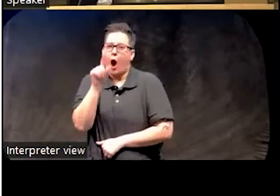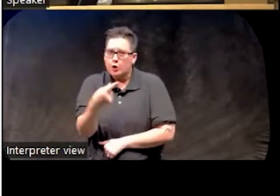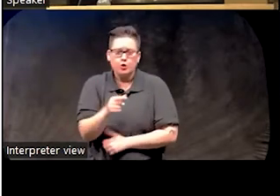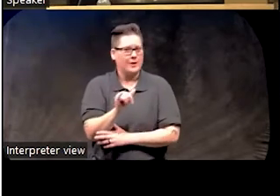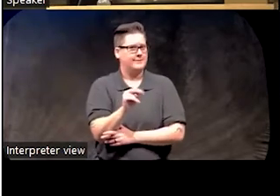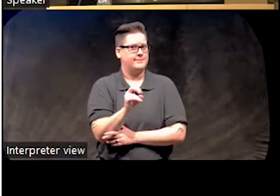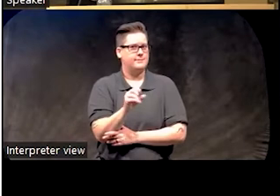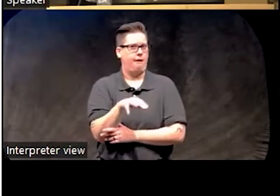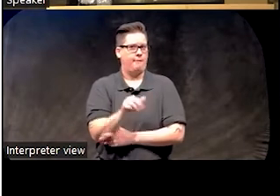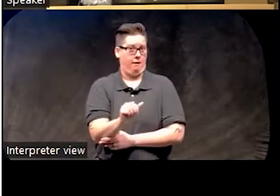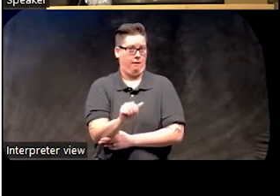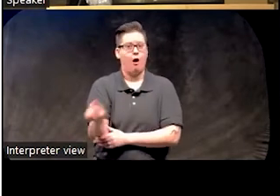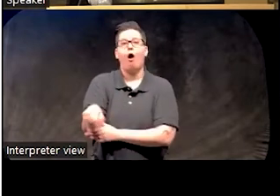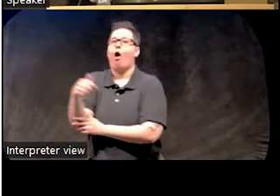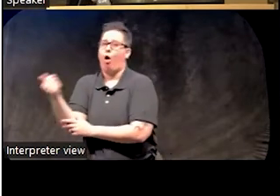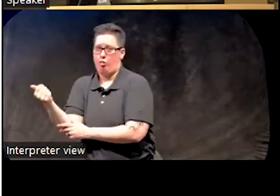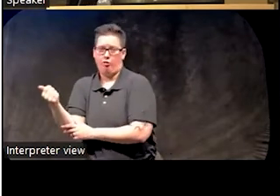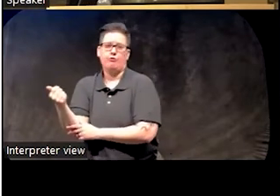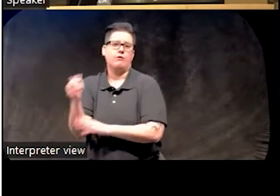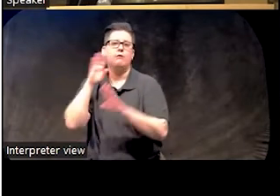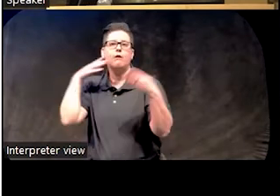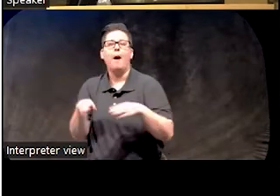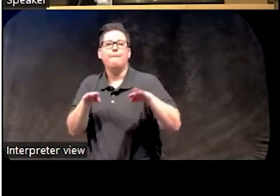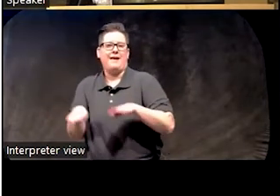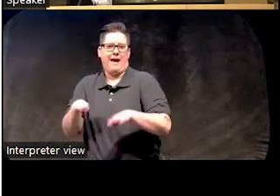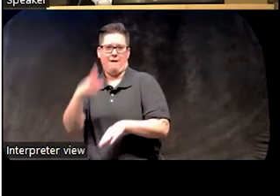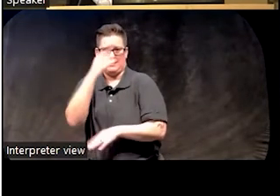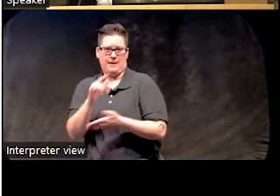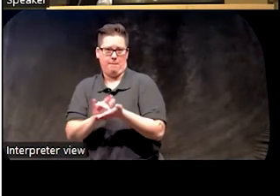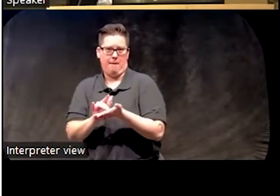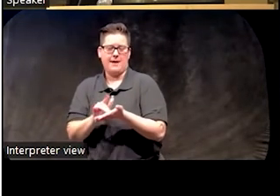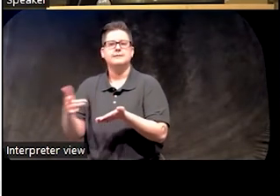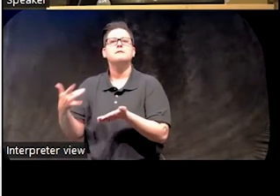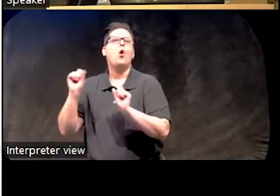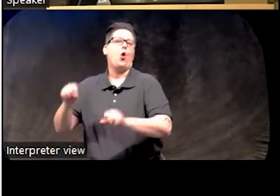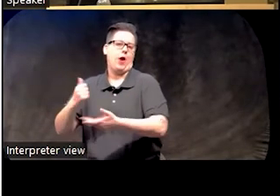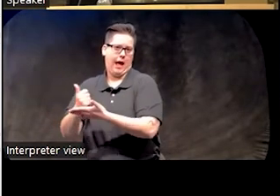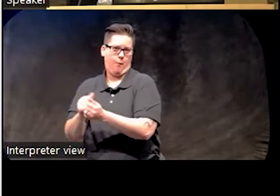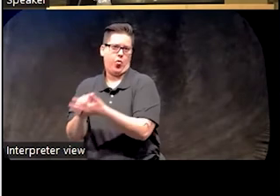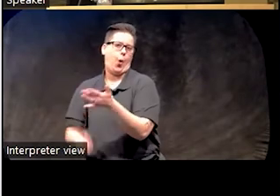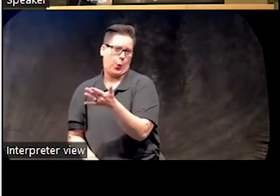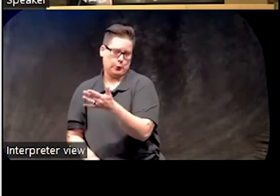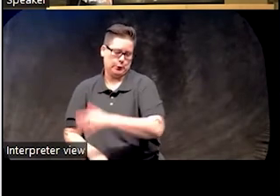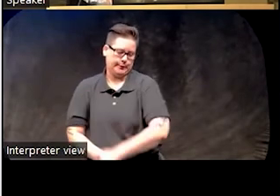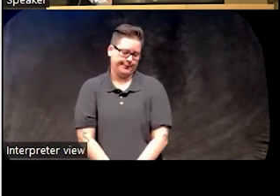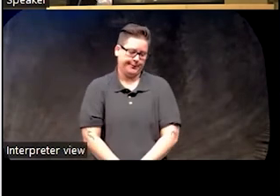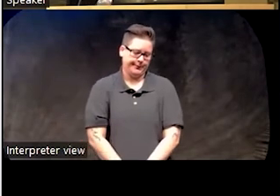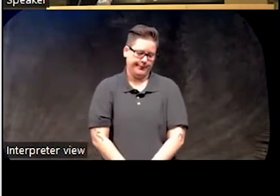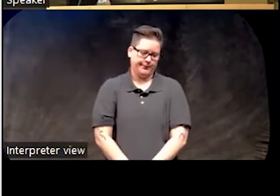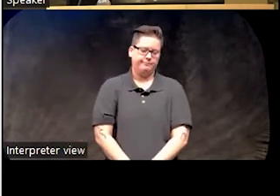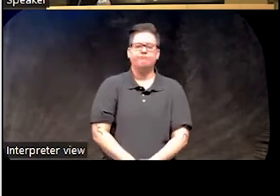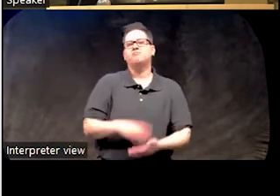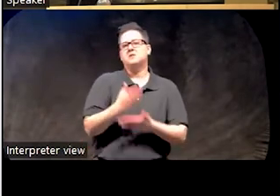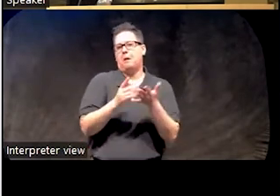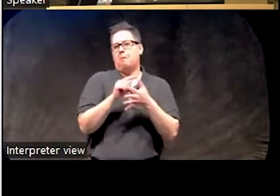insomnia that folks in behavioral sleep medicine tend to address or can address. Dr. Kudahy